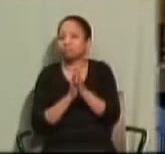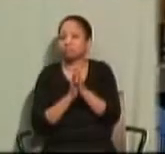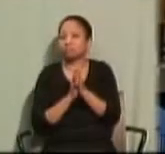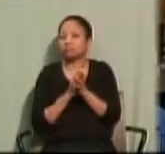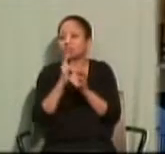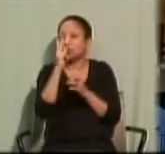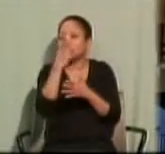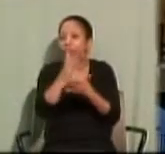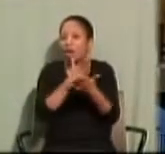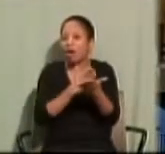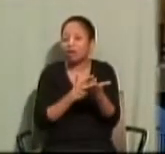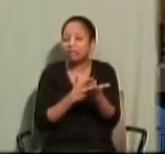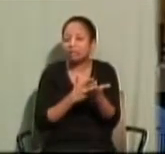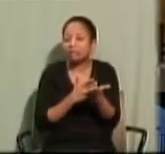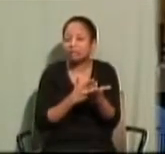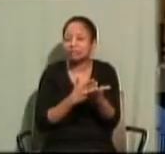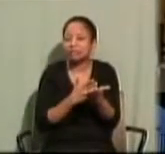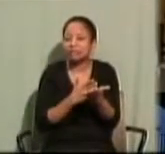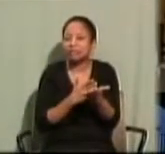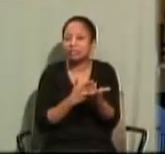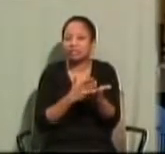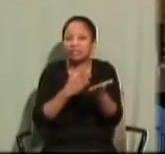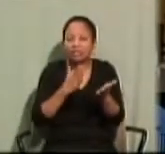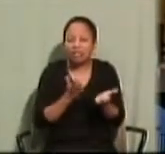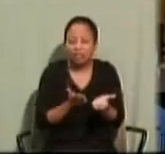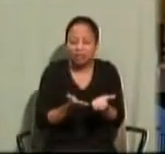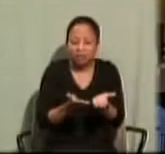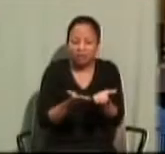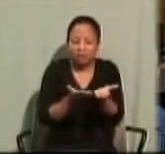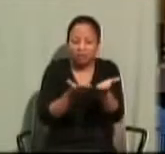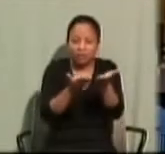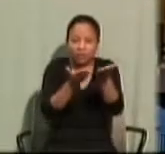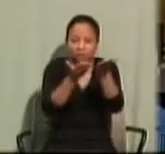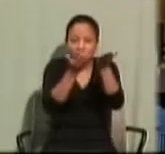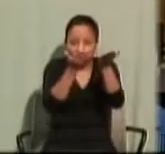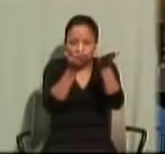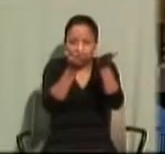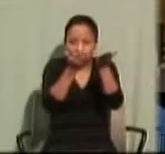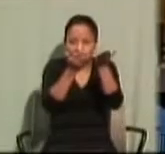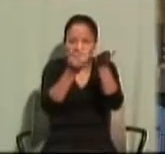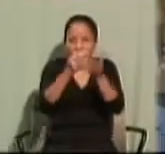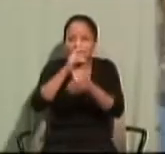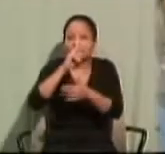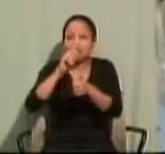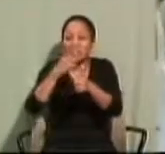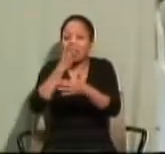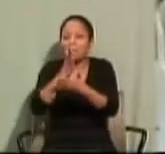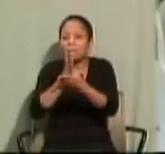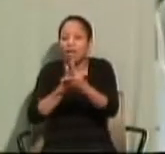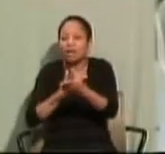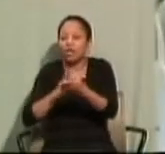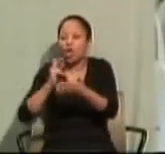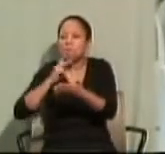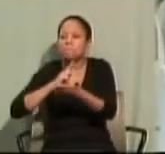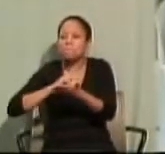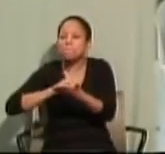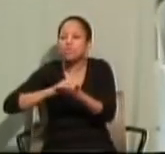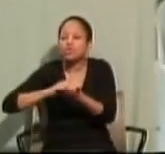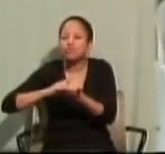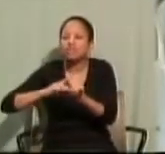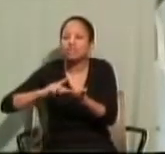Now, I see some people here who are not so young. They may remember that up to